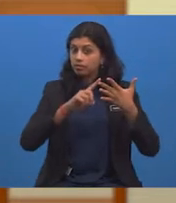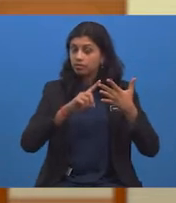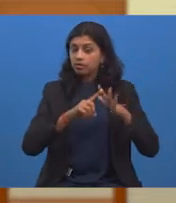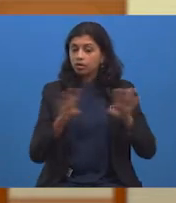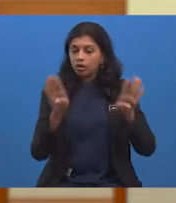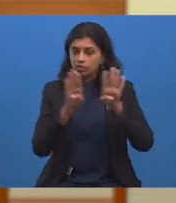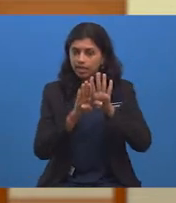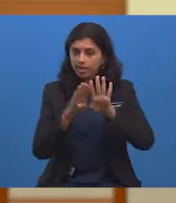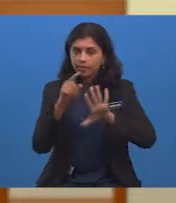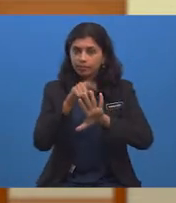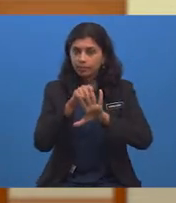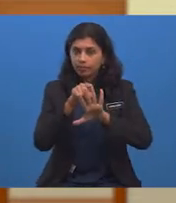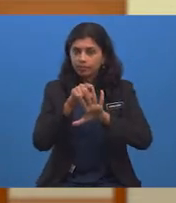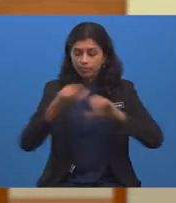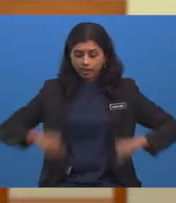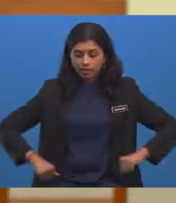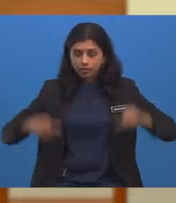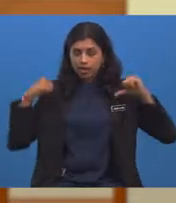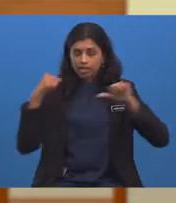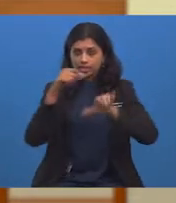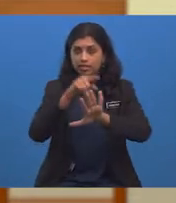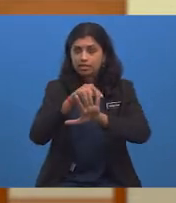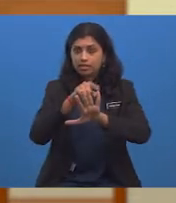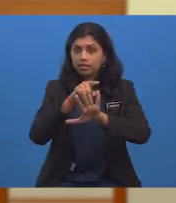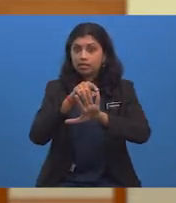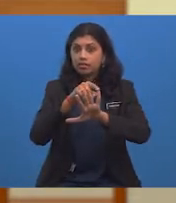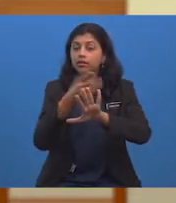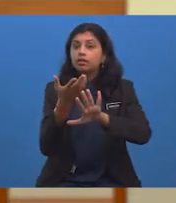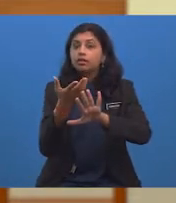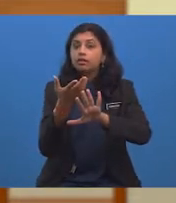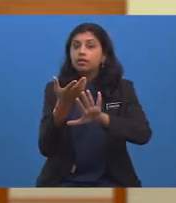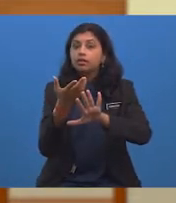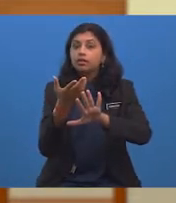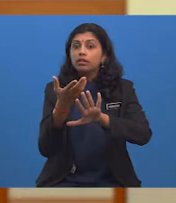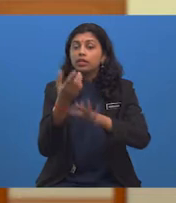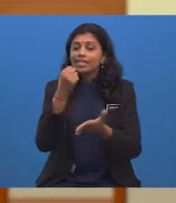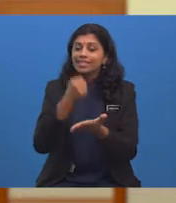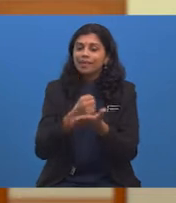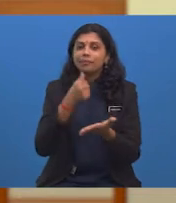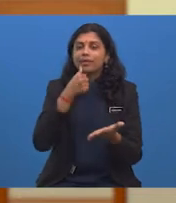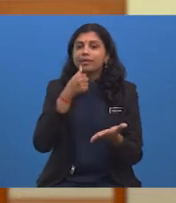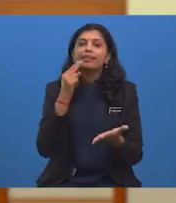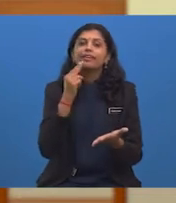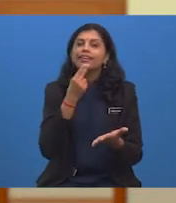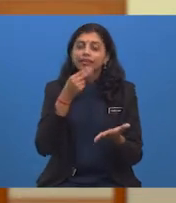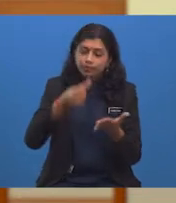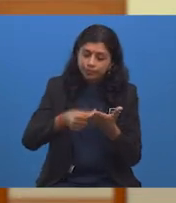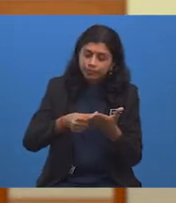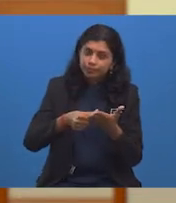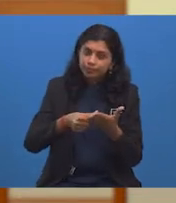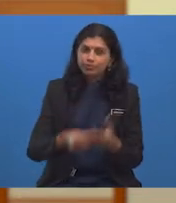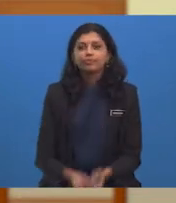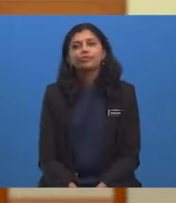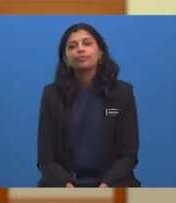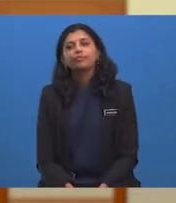clothing, address and step. Secondly,